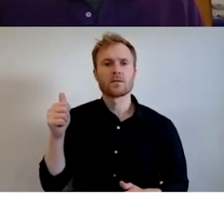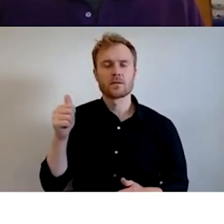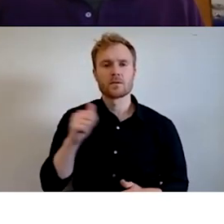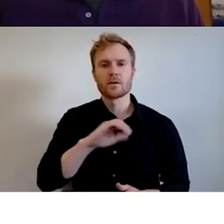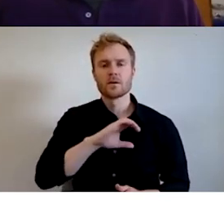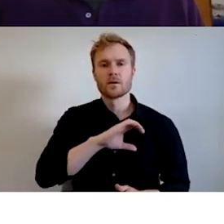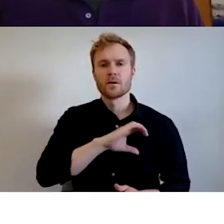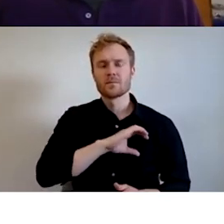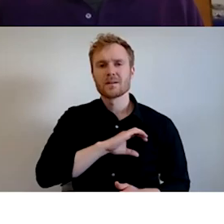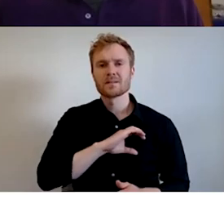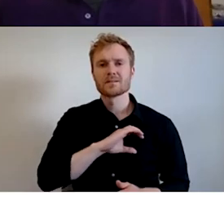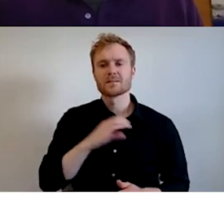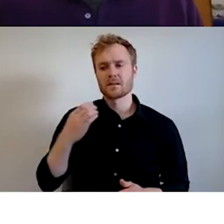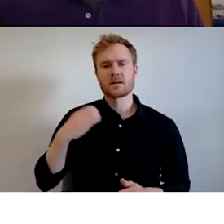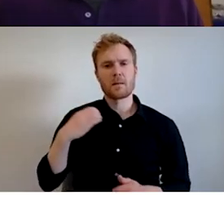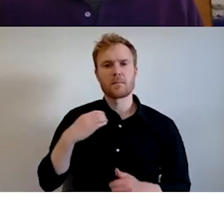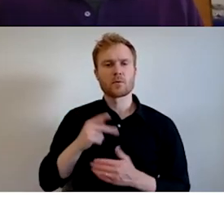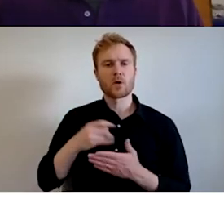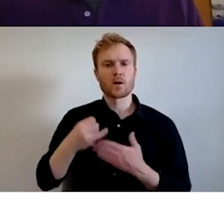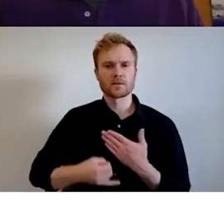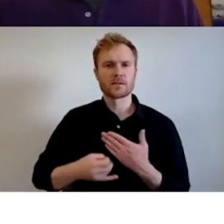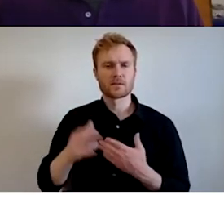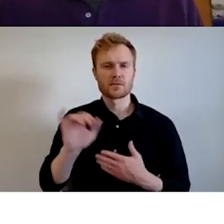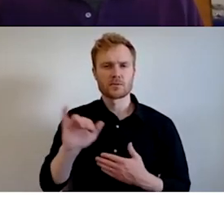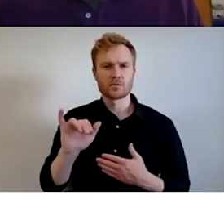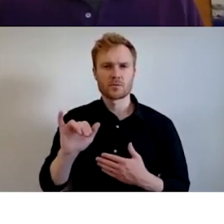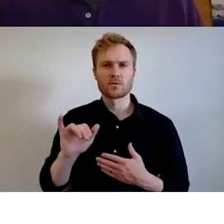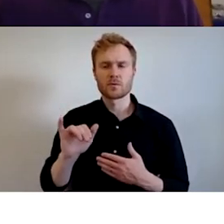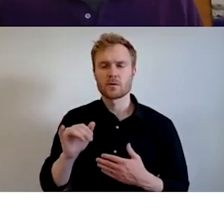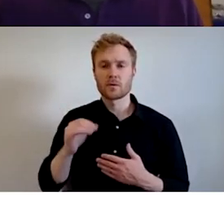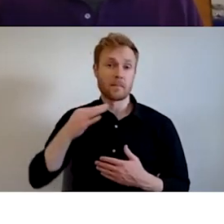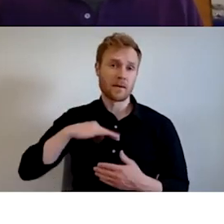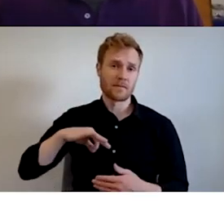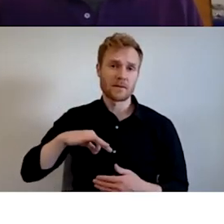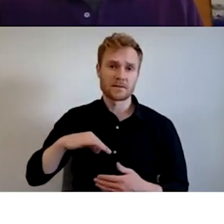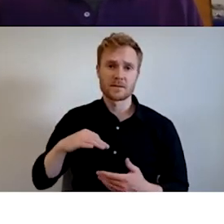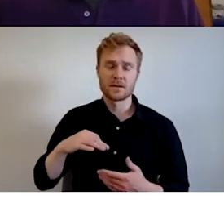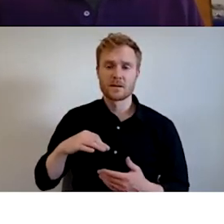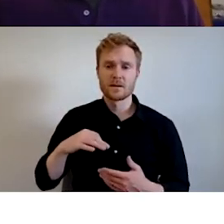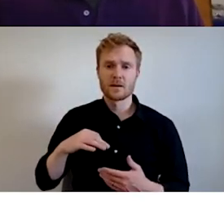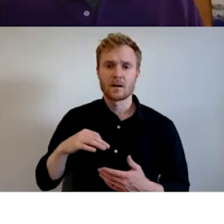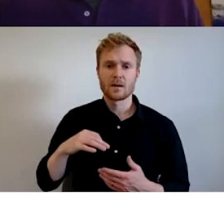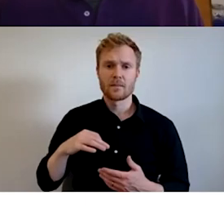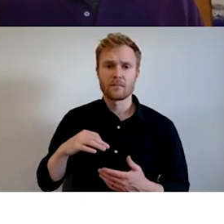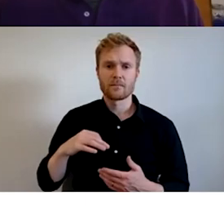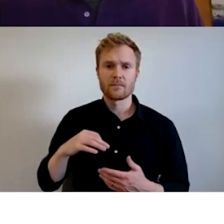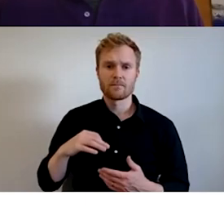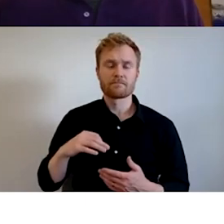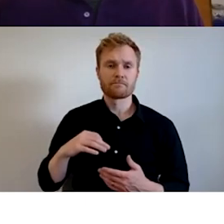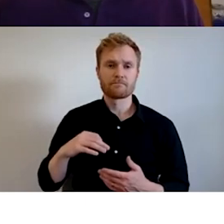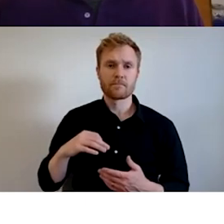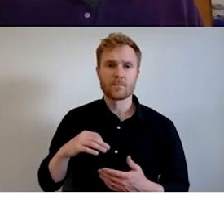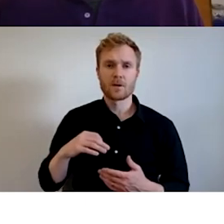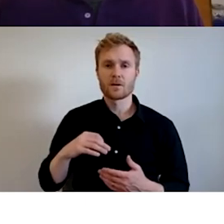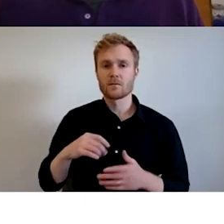police projects, um, that are also beneficial and help to be justified. I'll point to, um, a previously